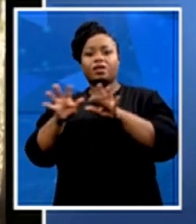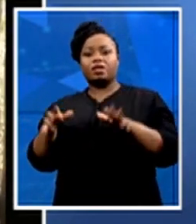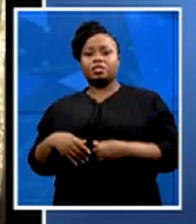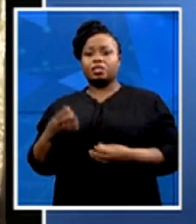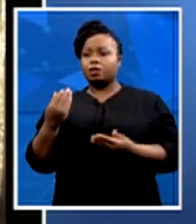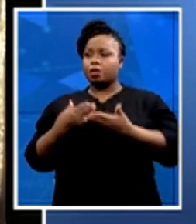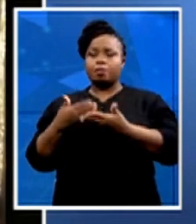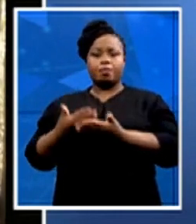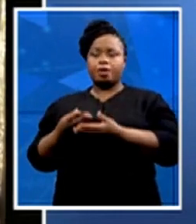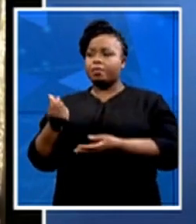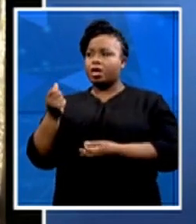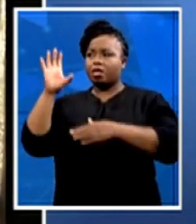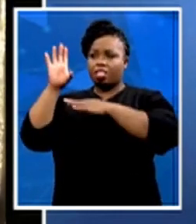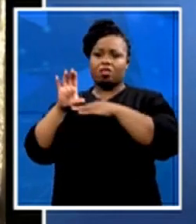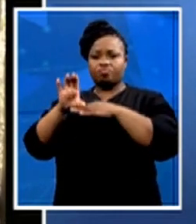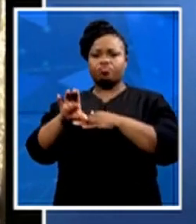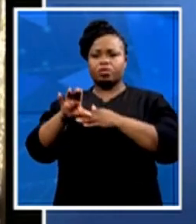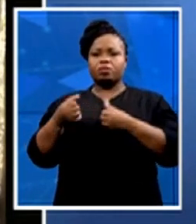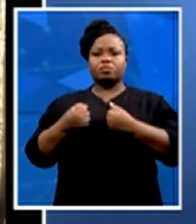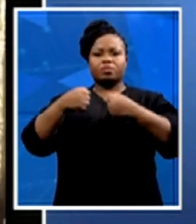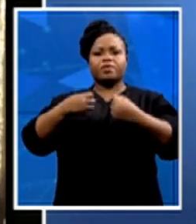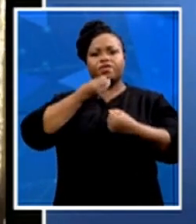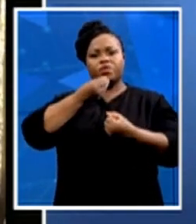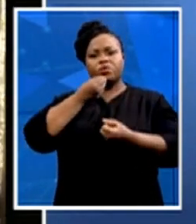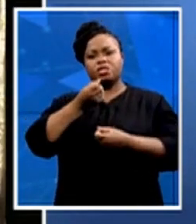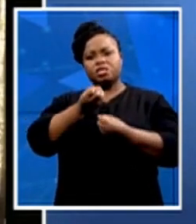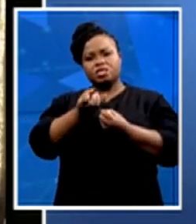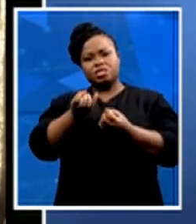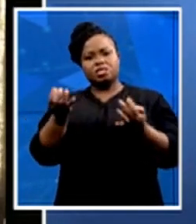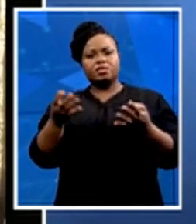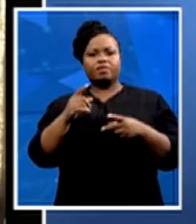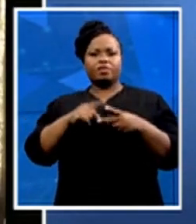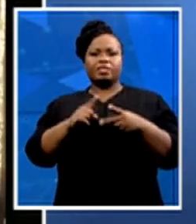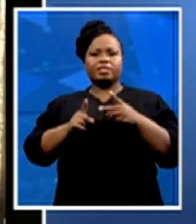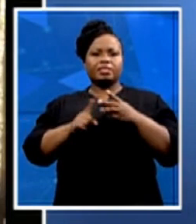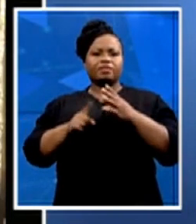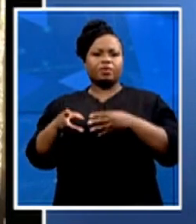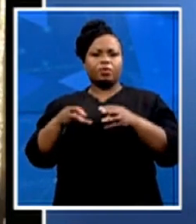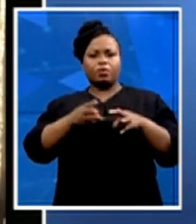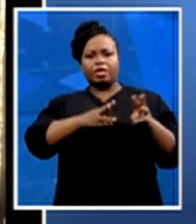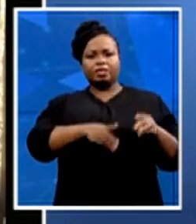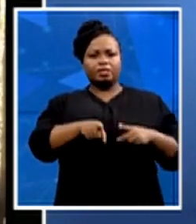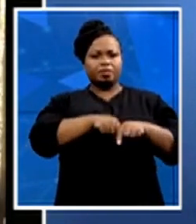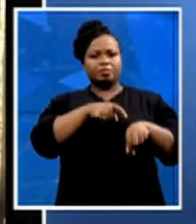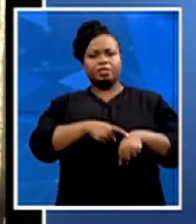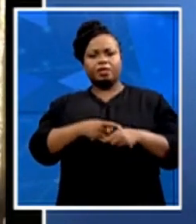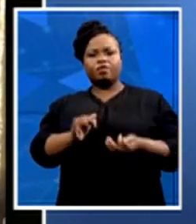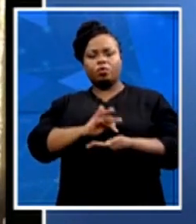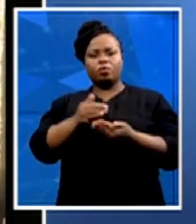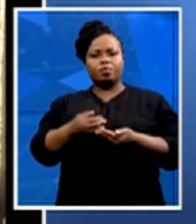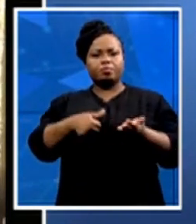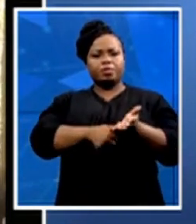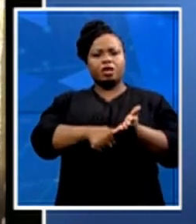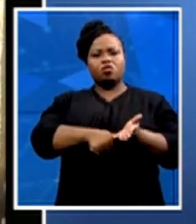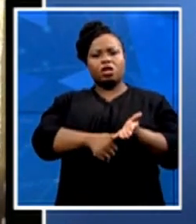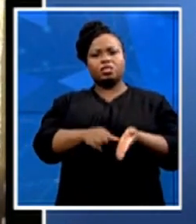packages, you know, through various means, including guarantee schemes and so on and so forth. And we can't, we don't really have